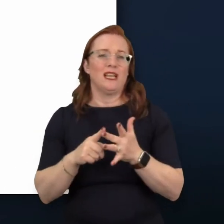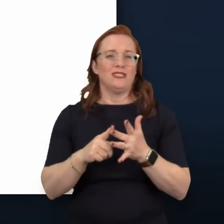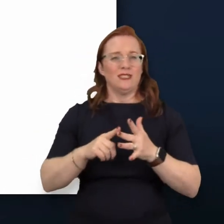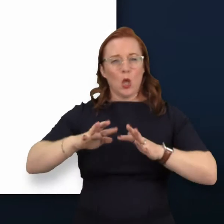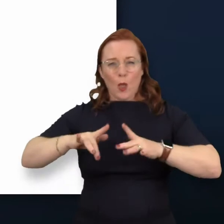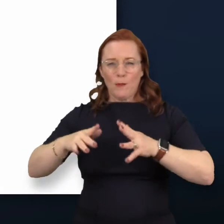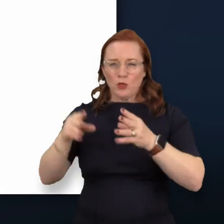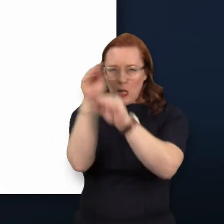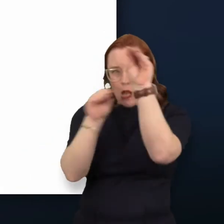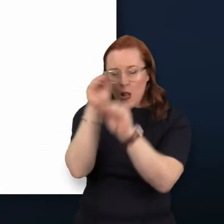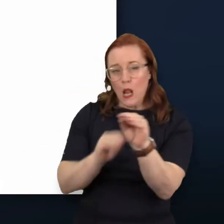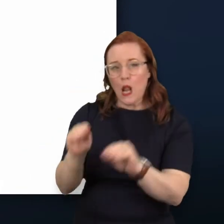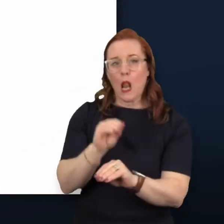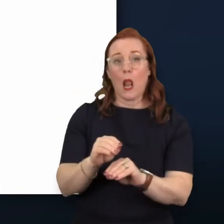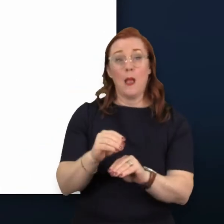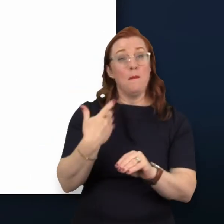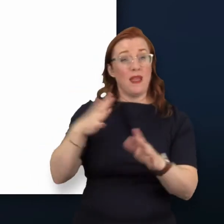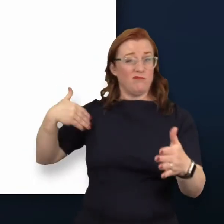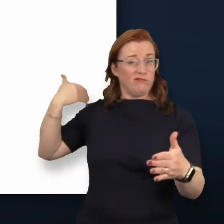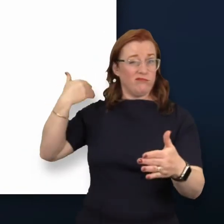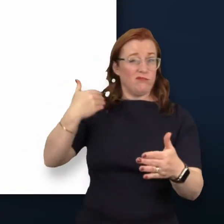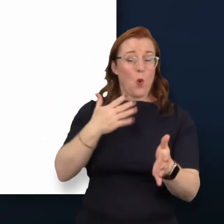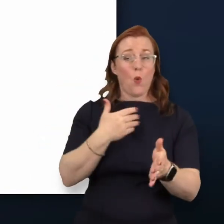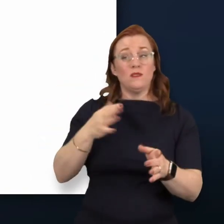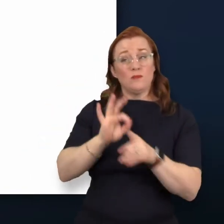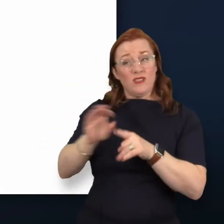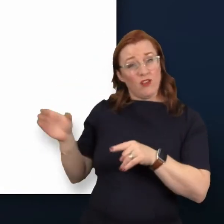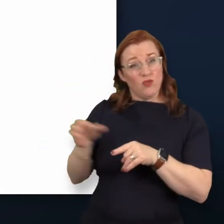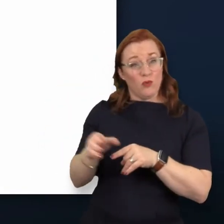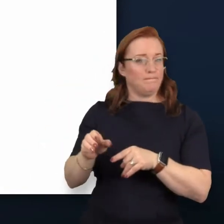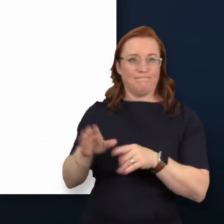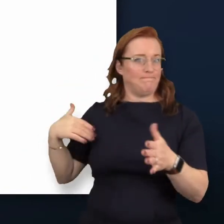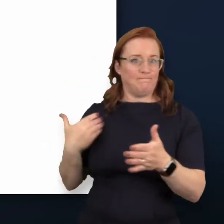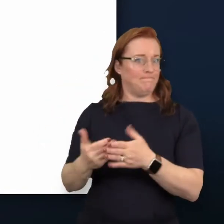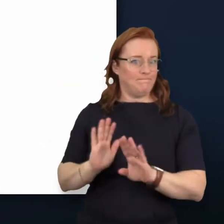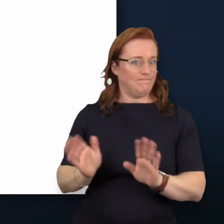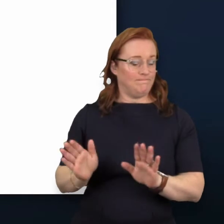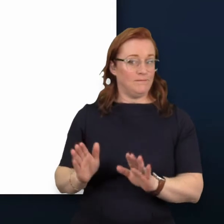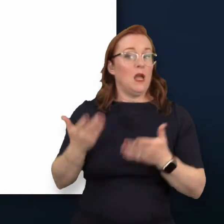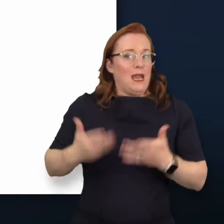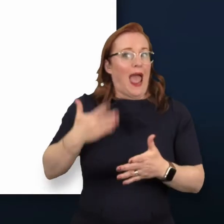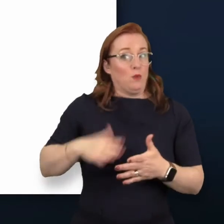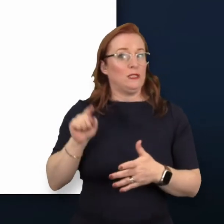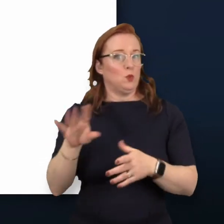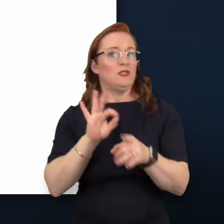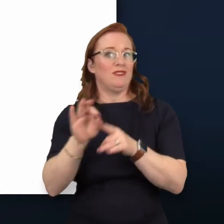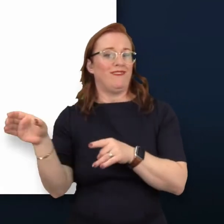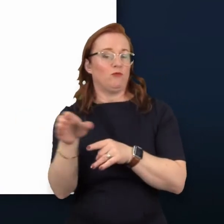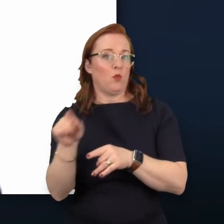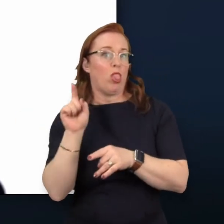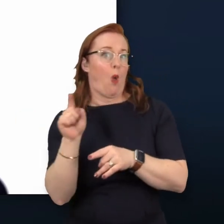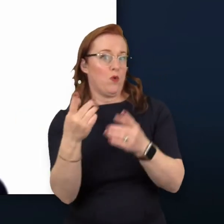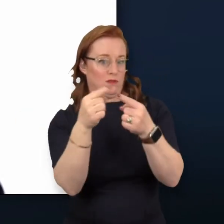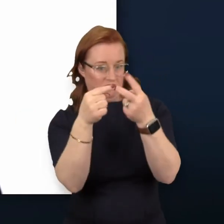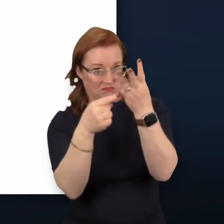machine learning are not areas we have traditionally recruited for. It's also important as we all